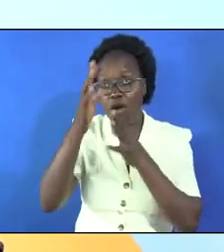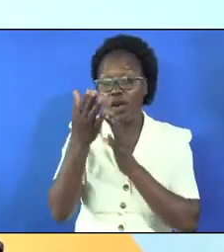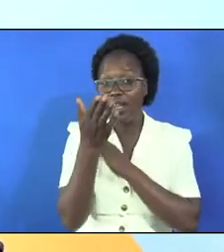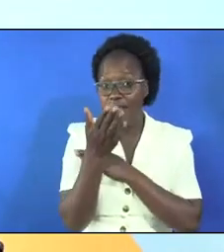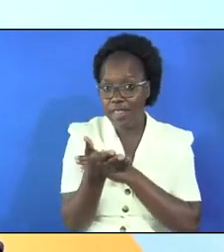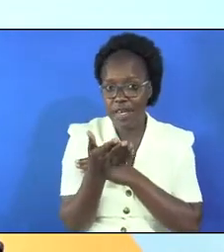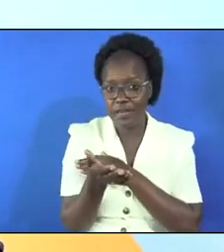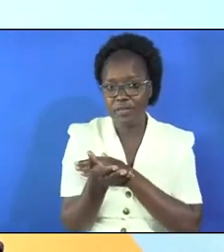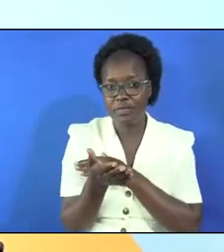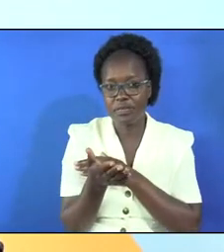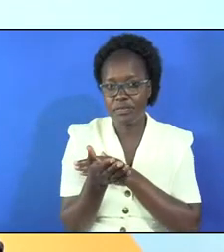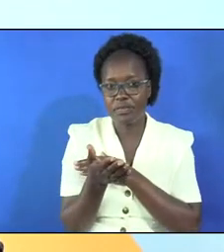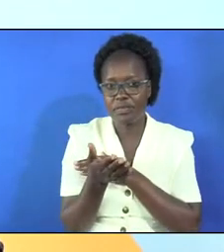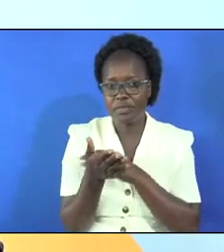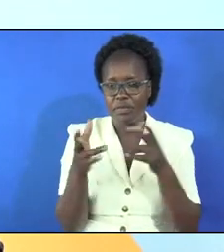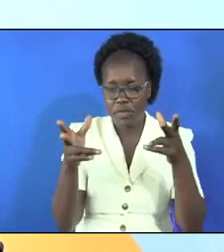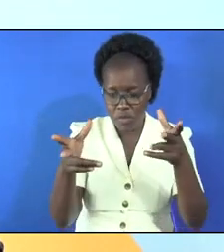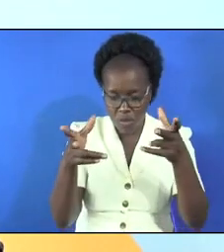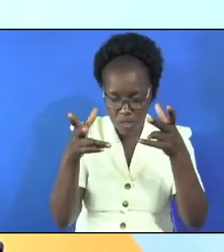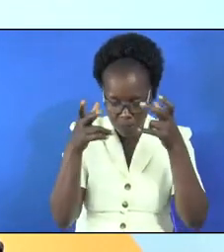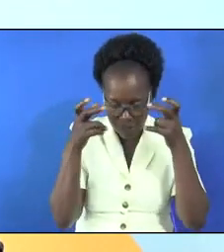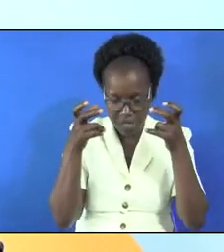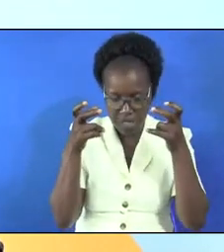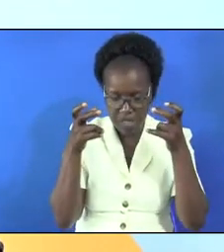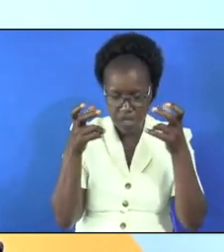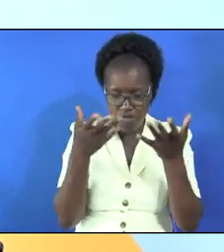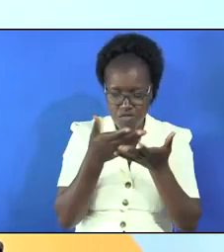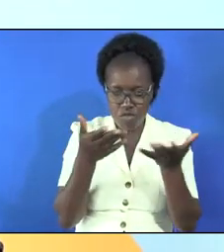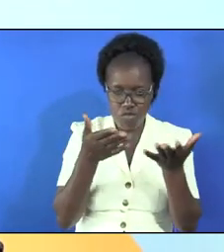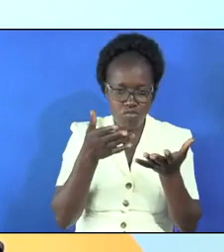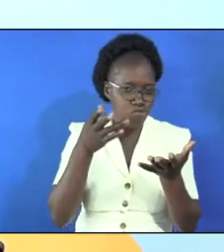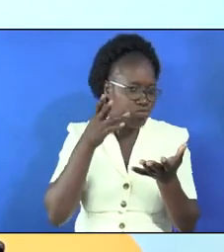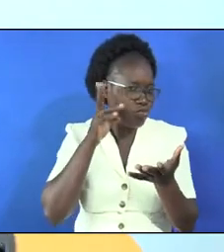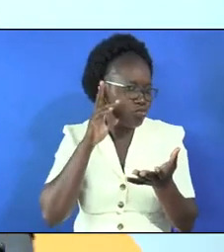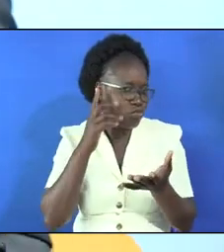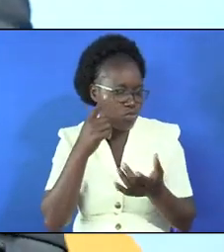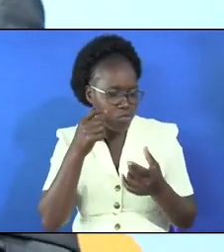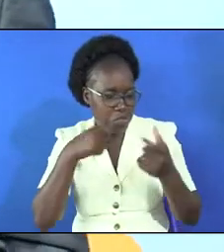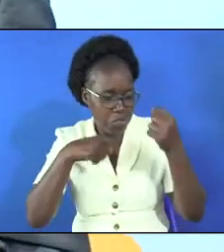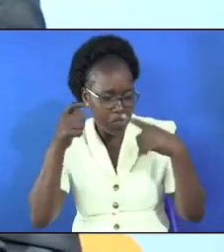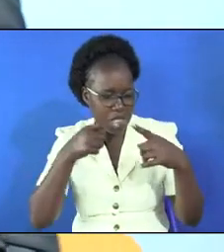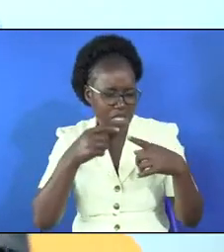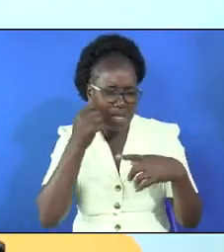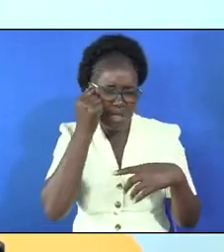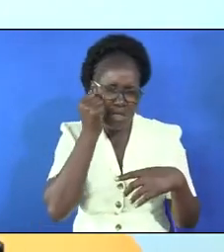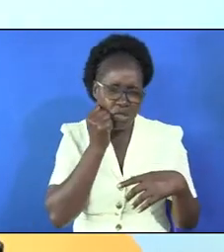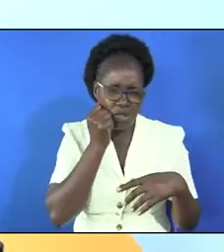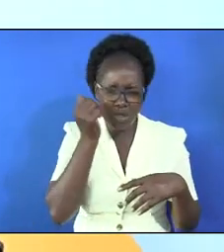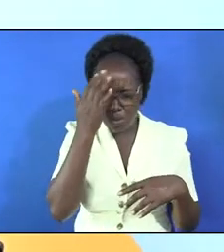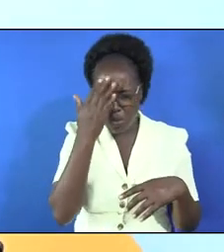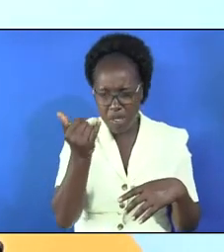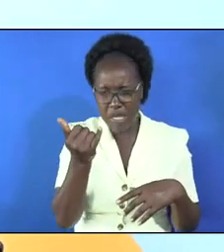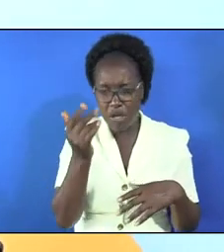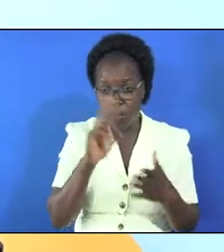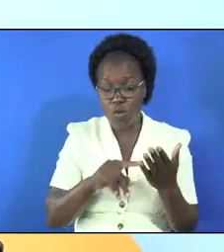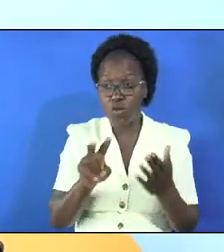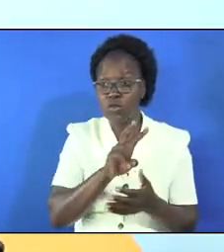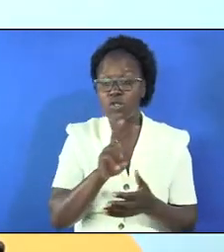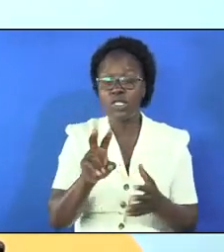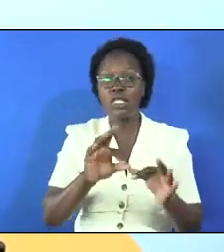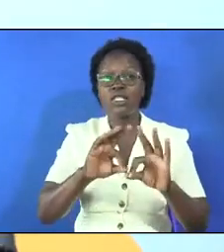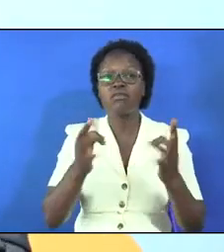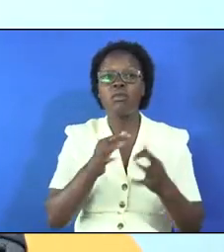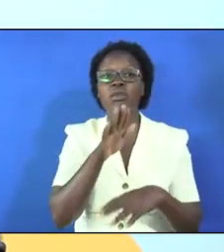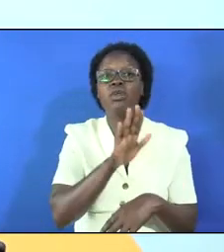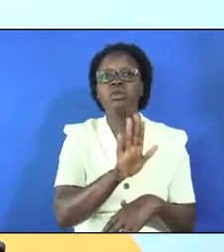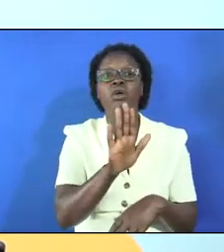who captures those tears when you are sorrowful because of what you see in your